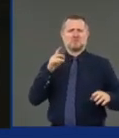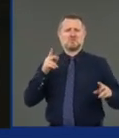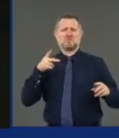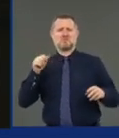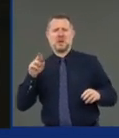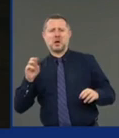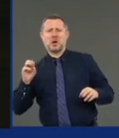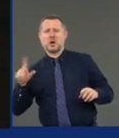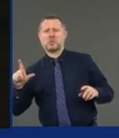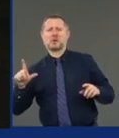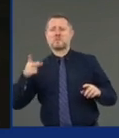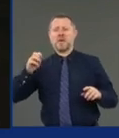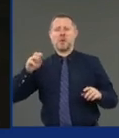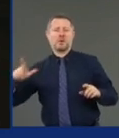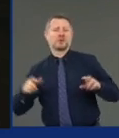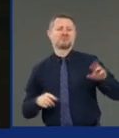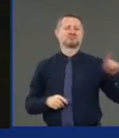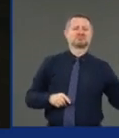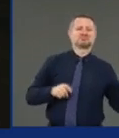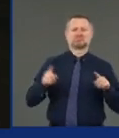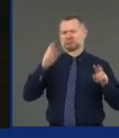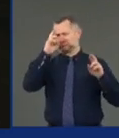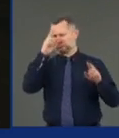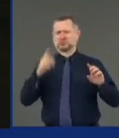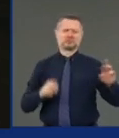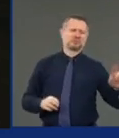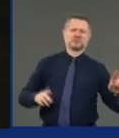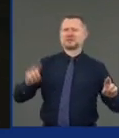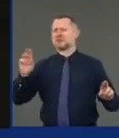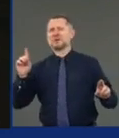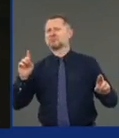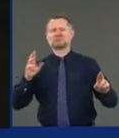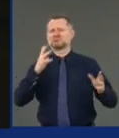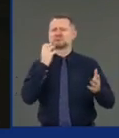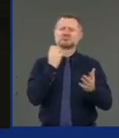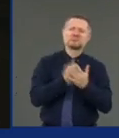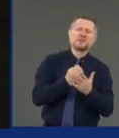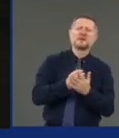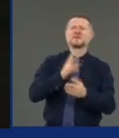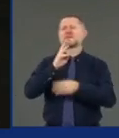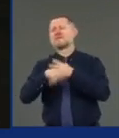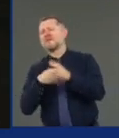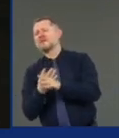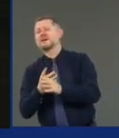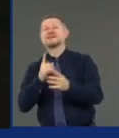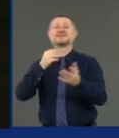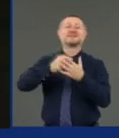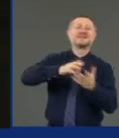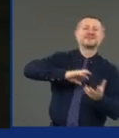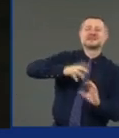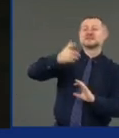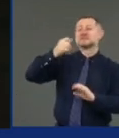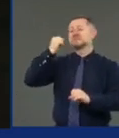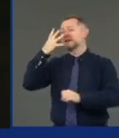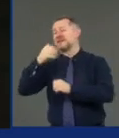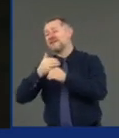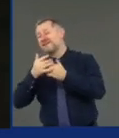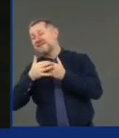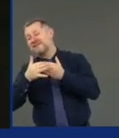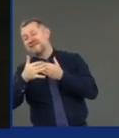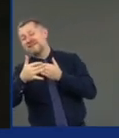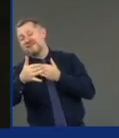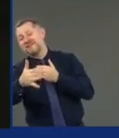the global financial crisis in the years afterwards where state and local government layoffs and lack of hiring weighed on economic